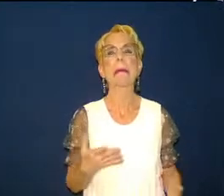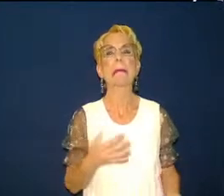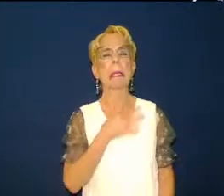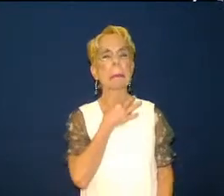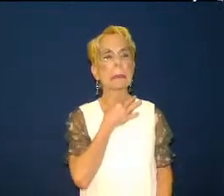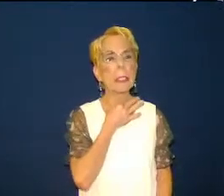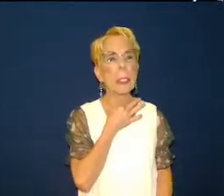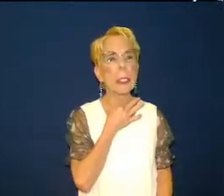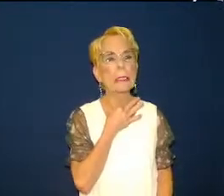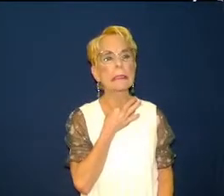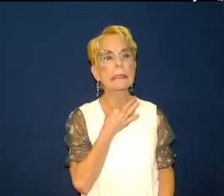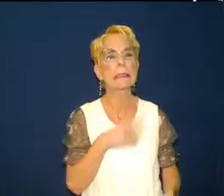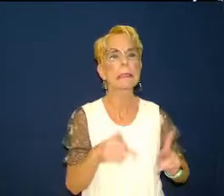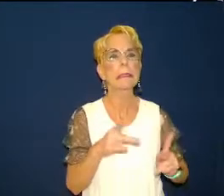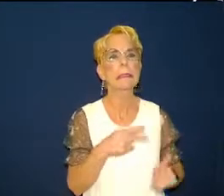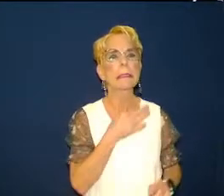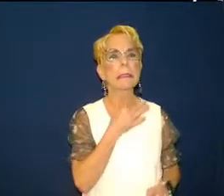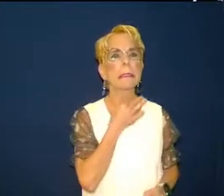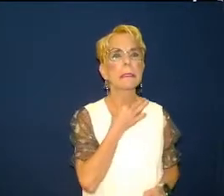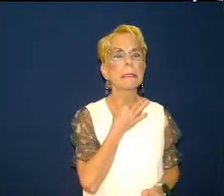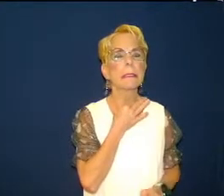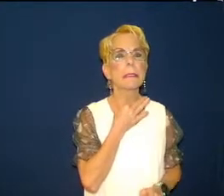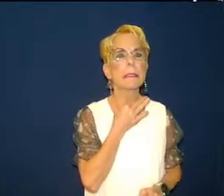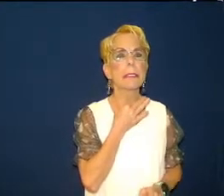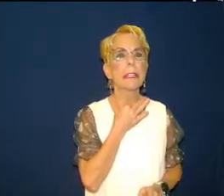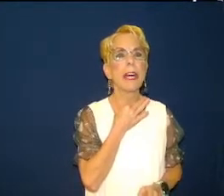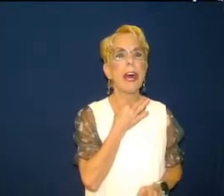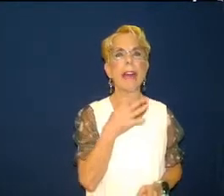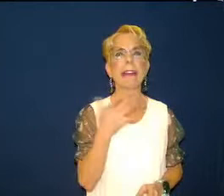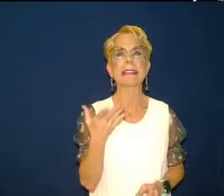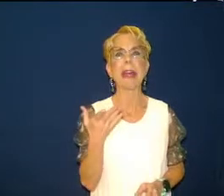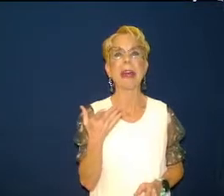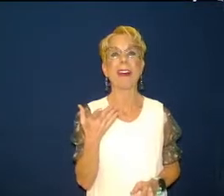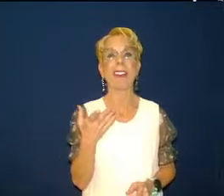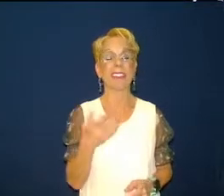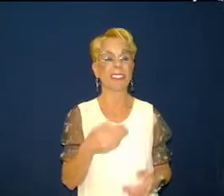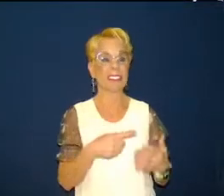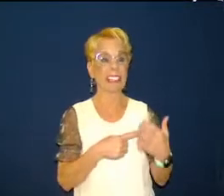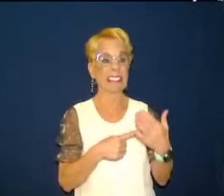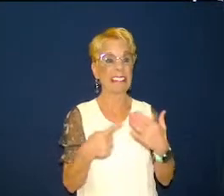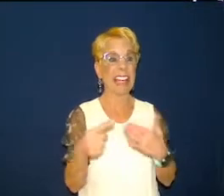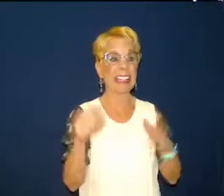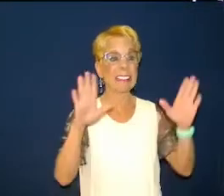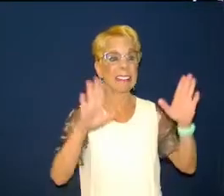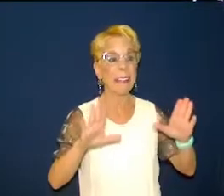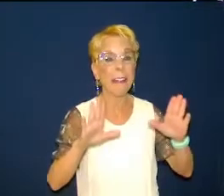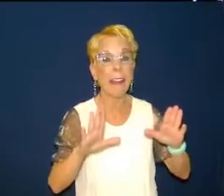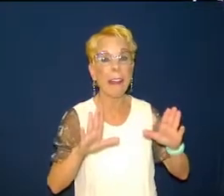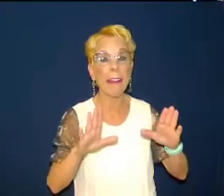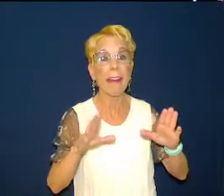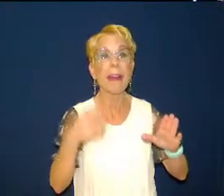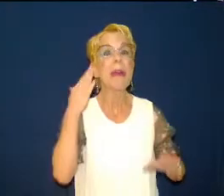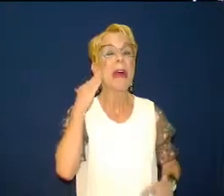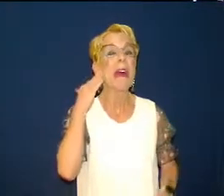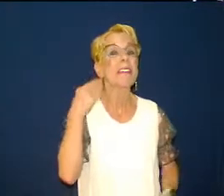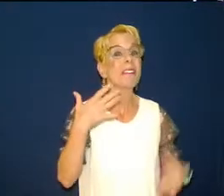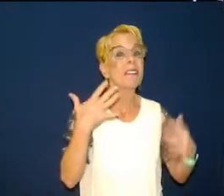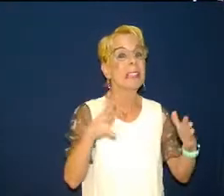sunday afternoon a huge crowd turned out had to bring out chairs from the back you know